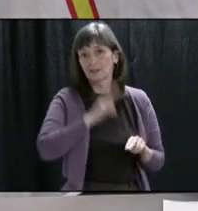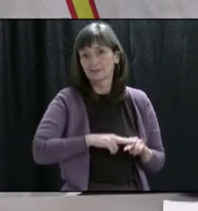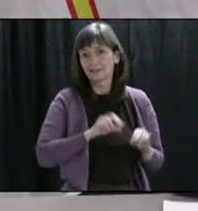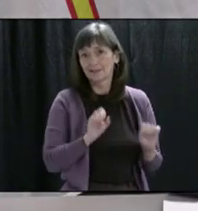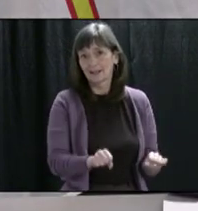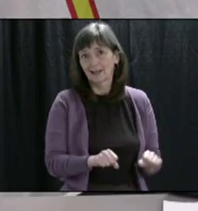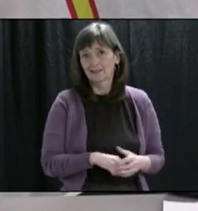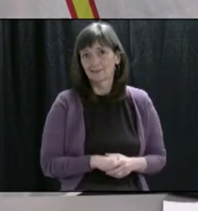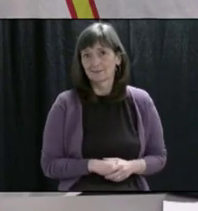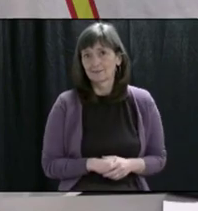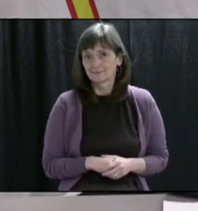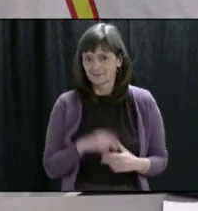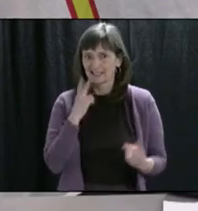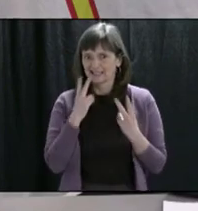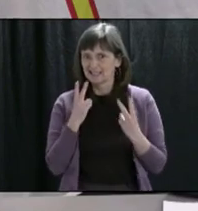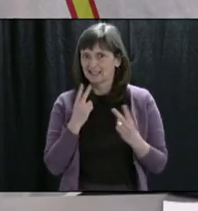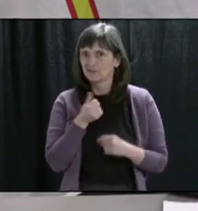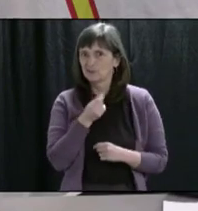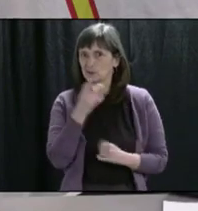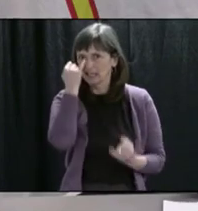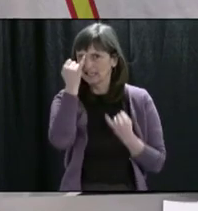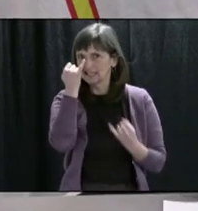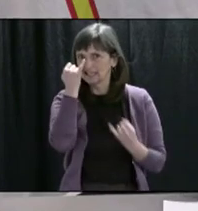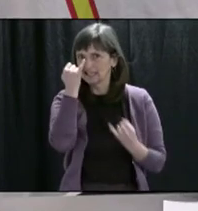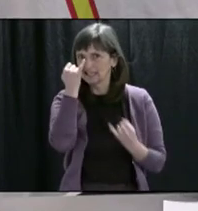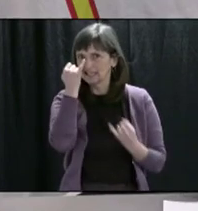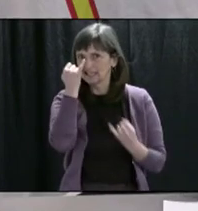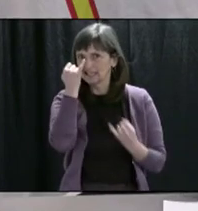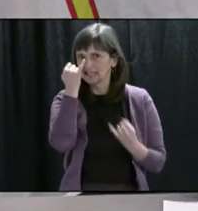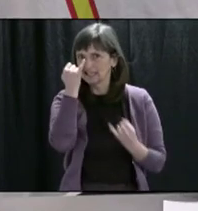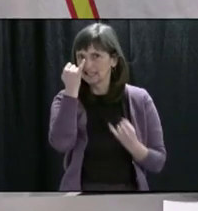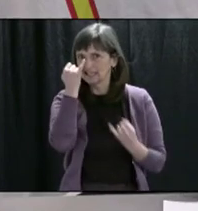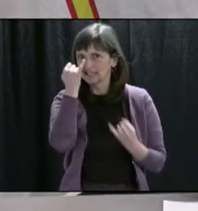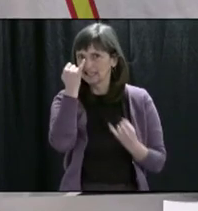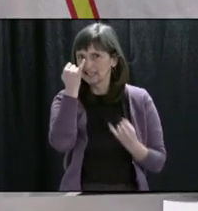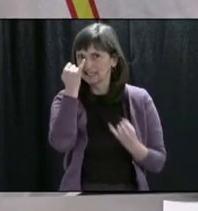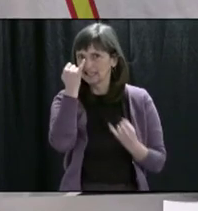Now, I've seen some pretty great ideas that you and your people have.